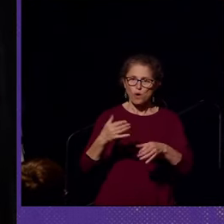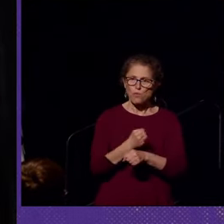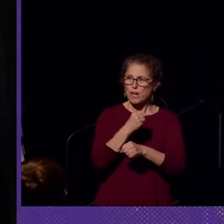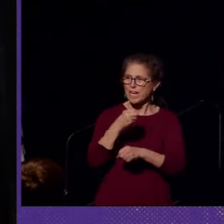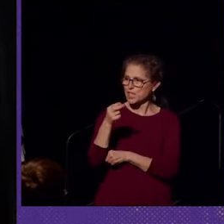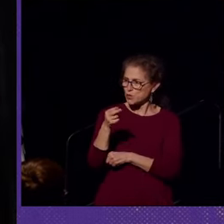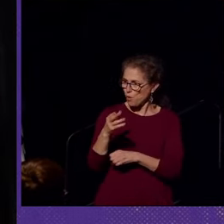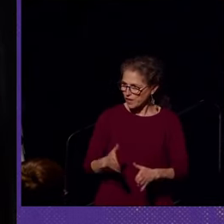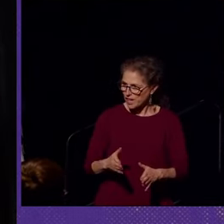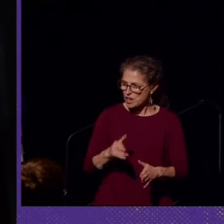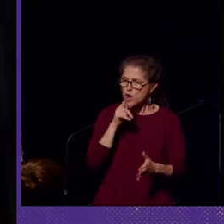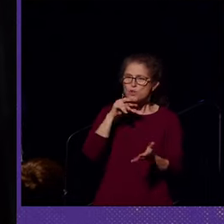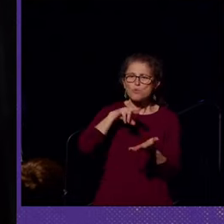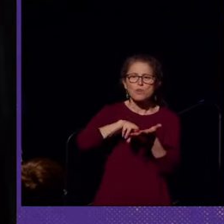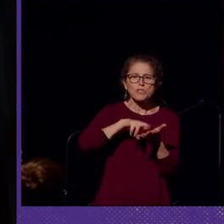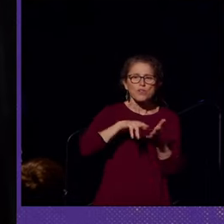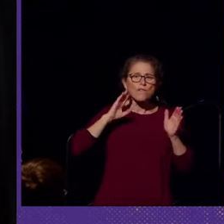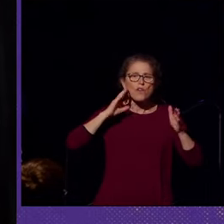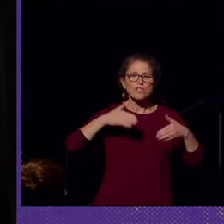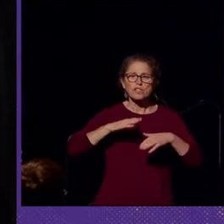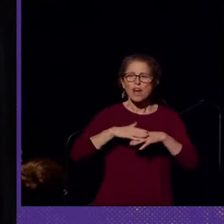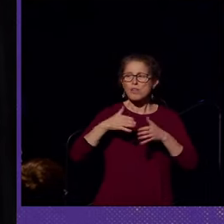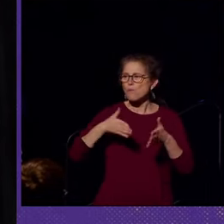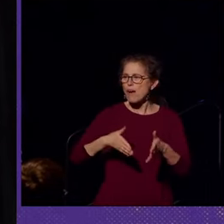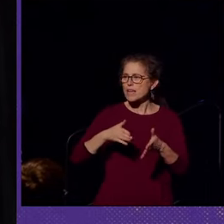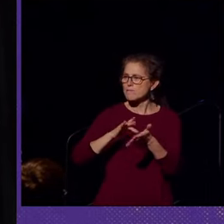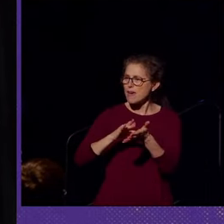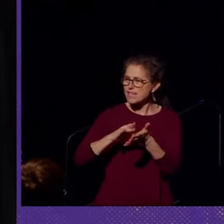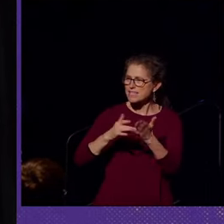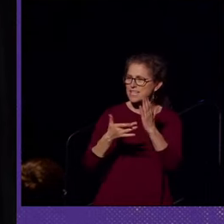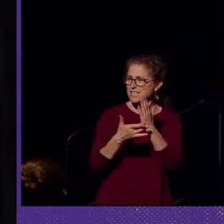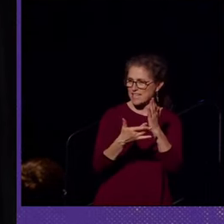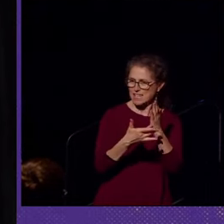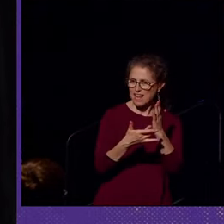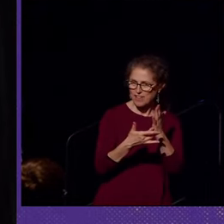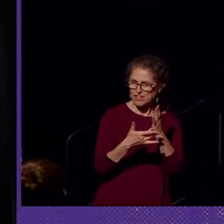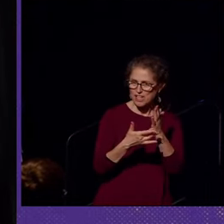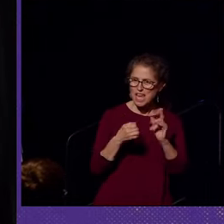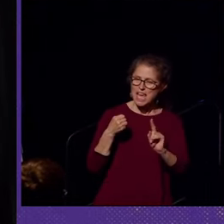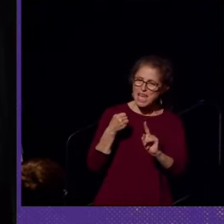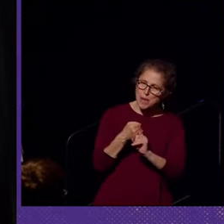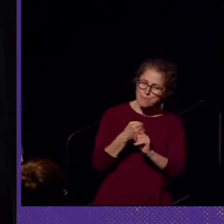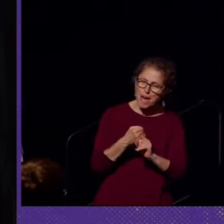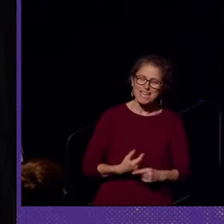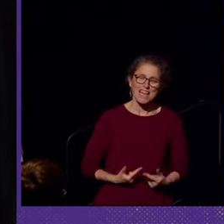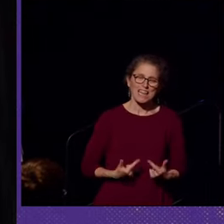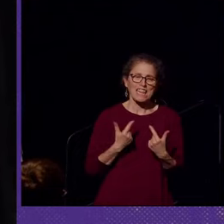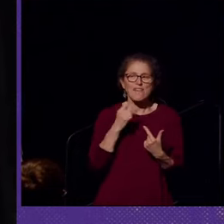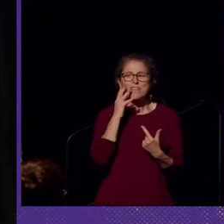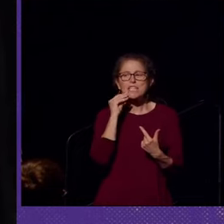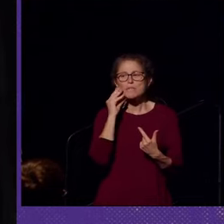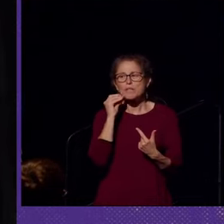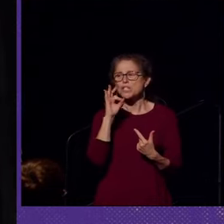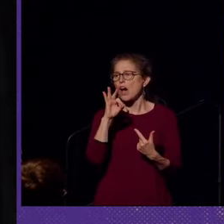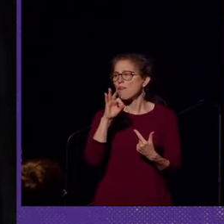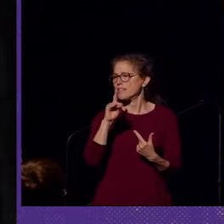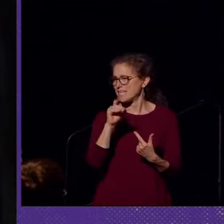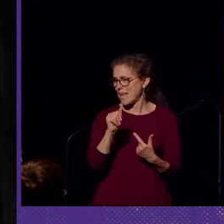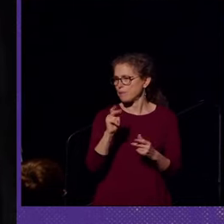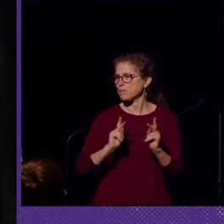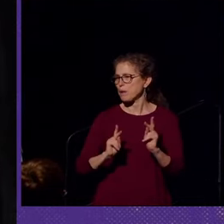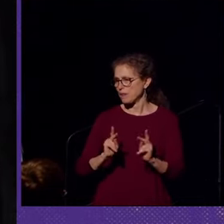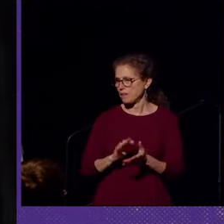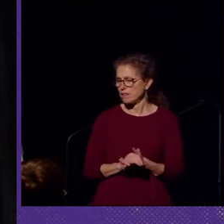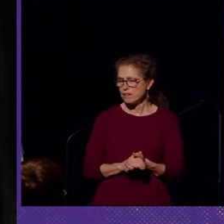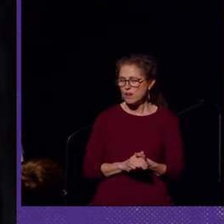whose research focuses on the ways medicine and technology impact the lived experiences of disabled people.